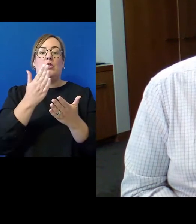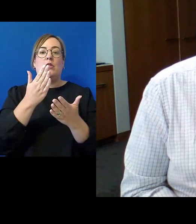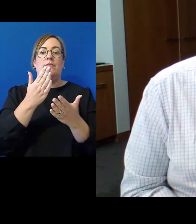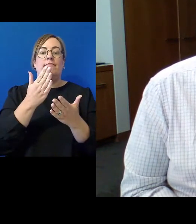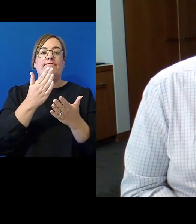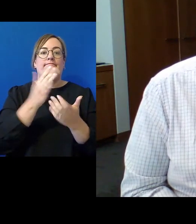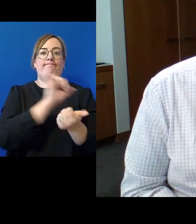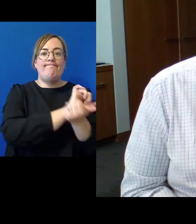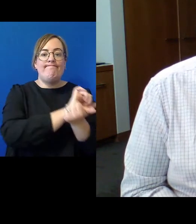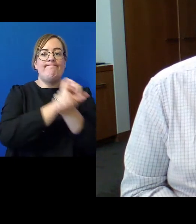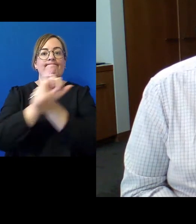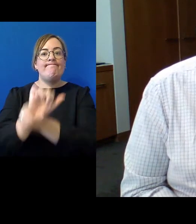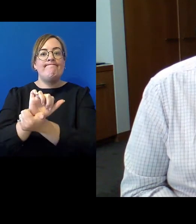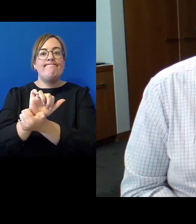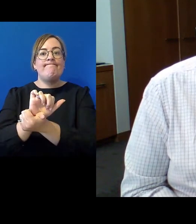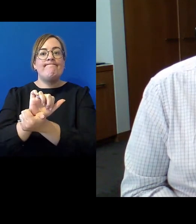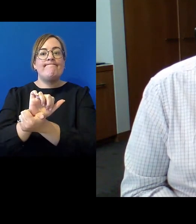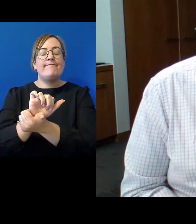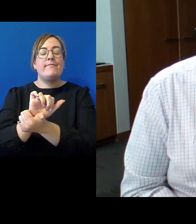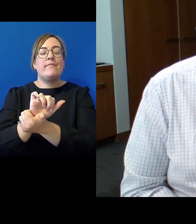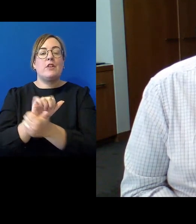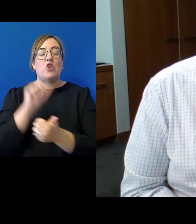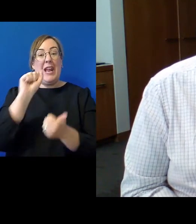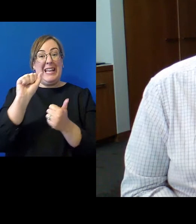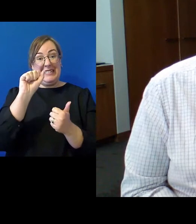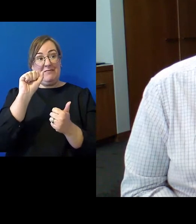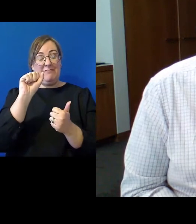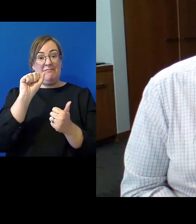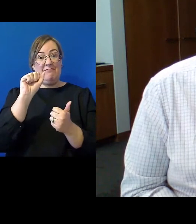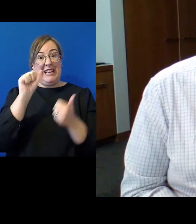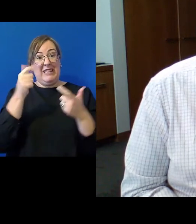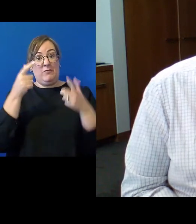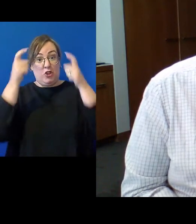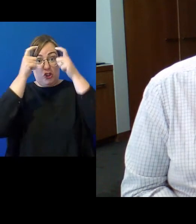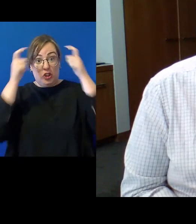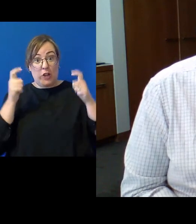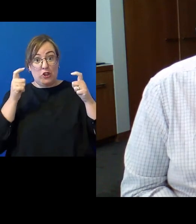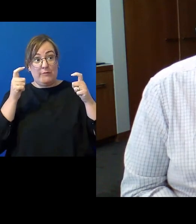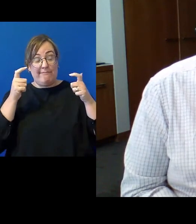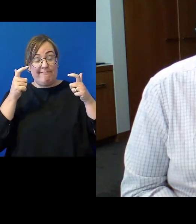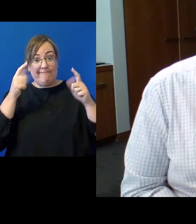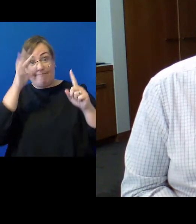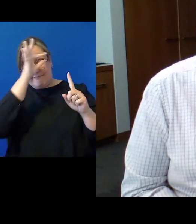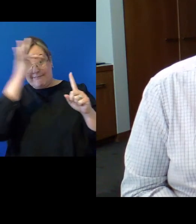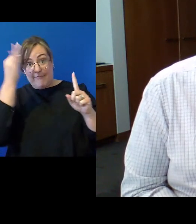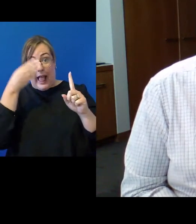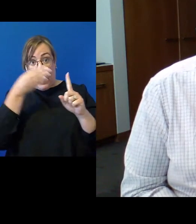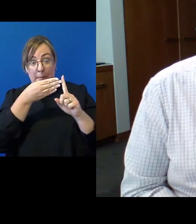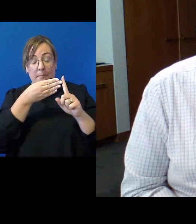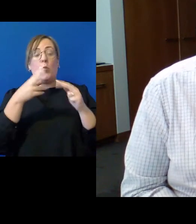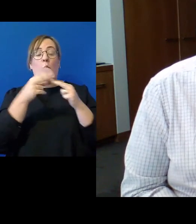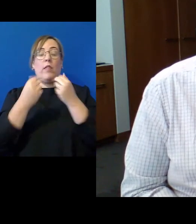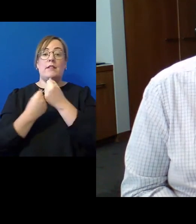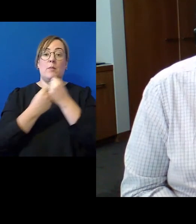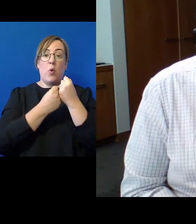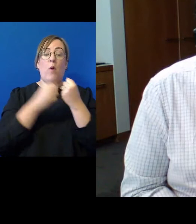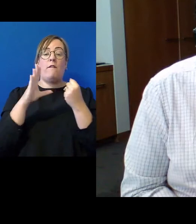again his aim with the support of the government and the ministry of justice and the